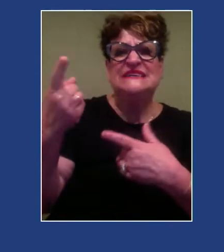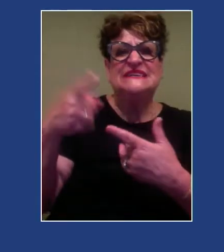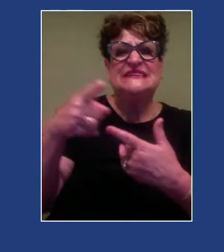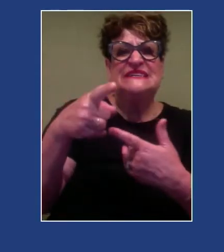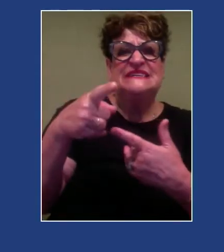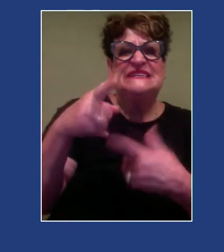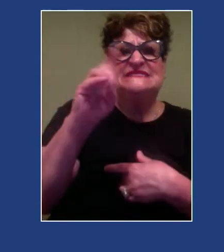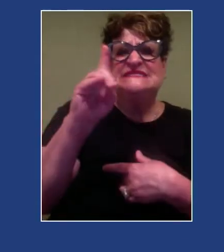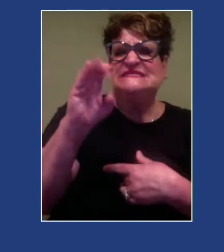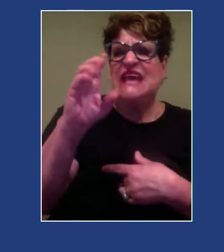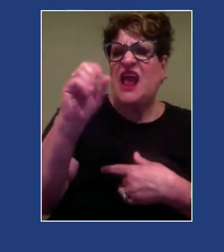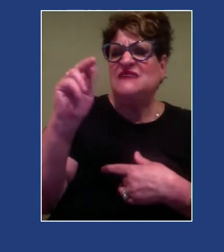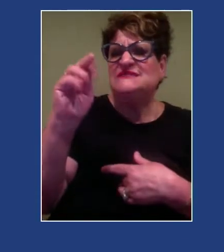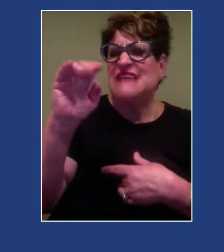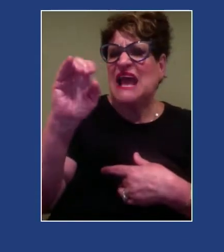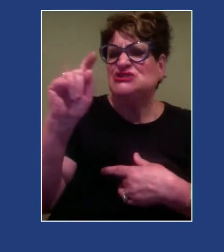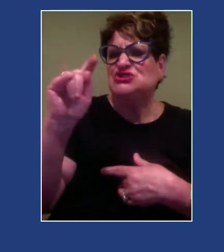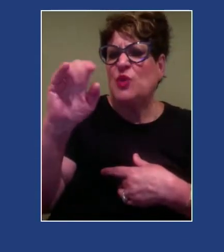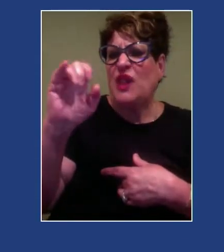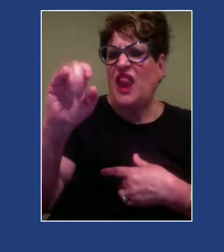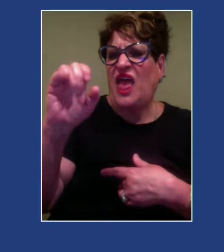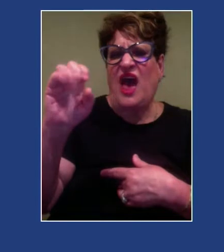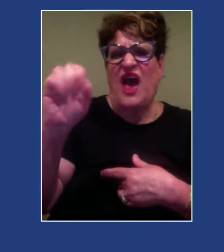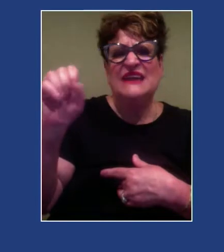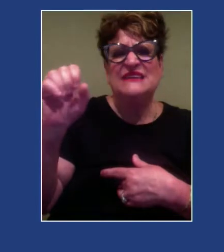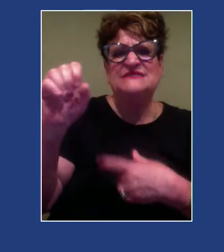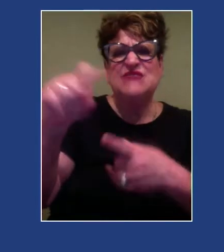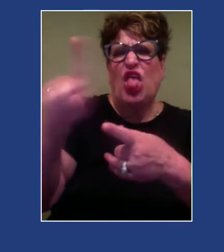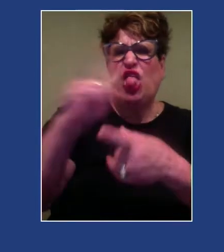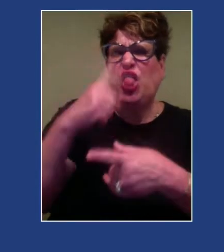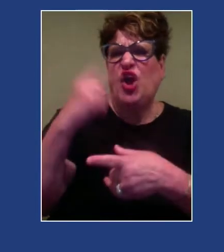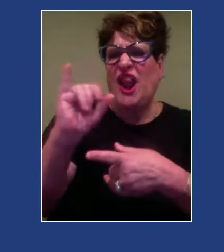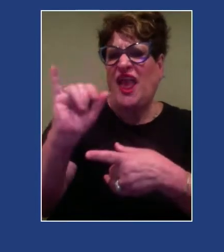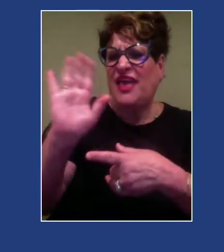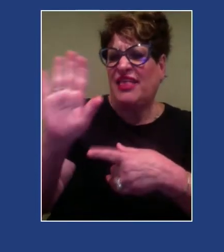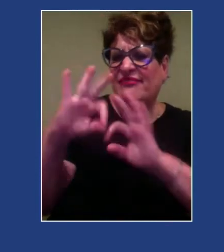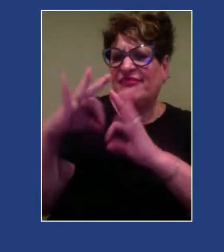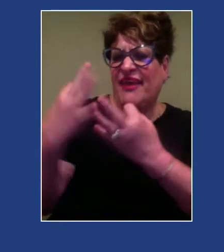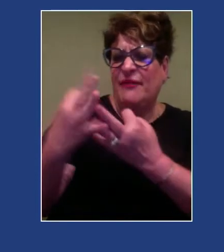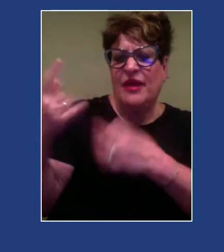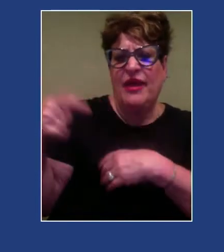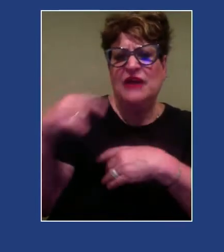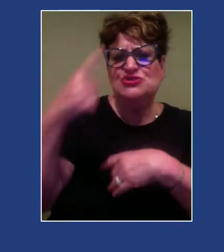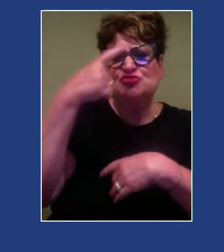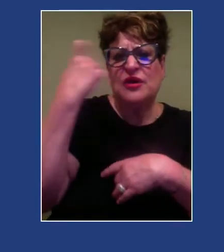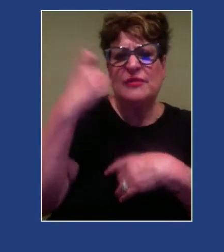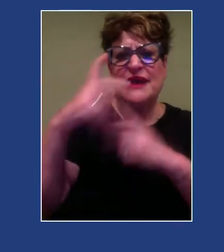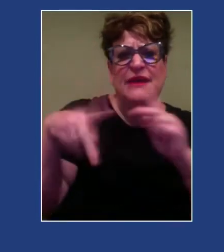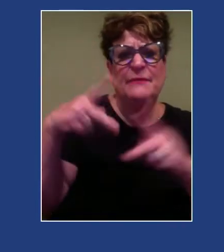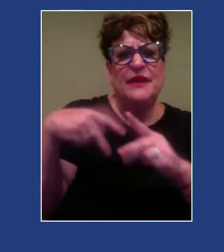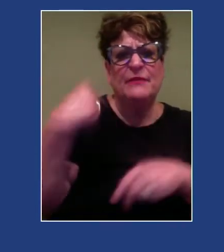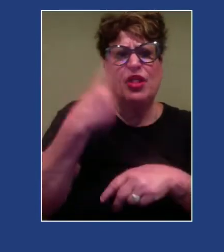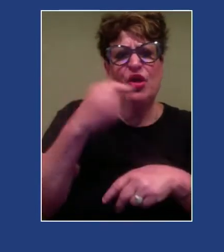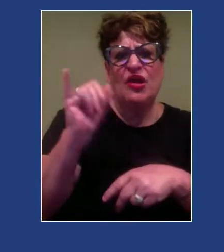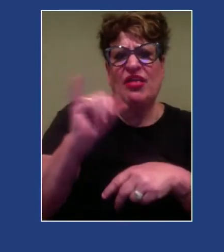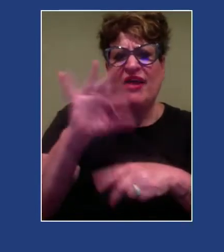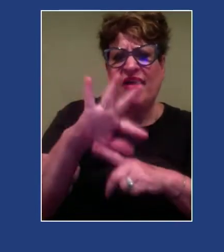decontextualized in a family looks like family traits. And trauma in a people looks like culture.